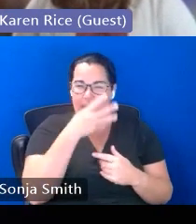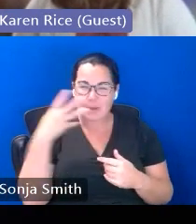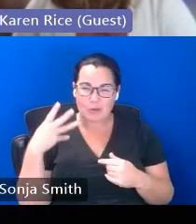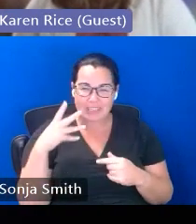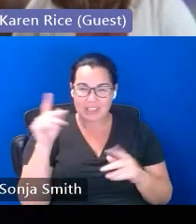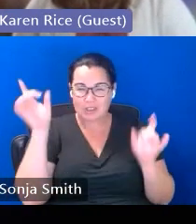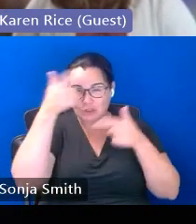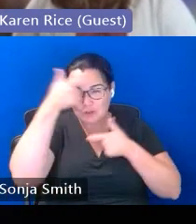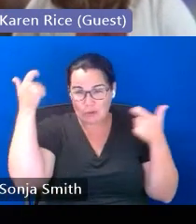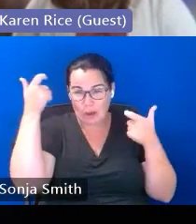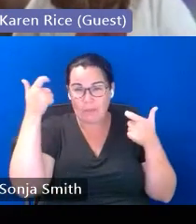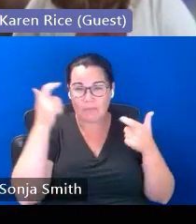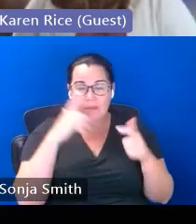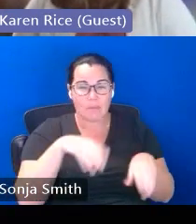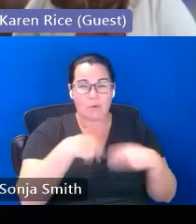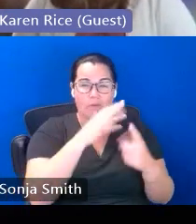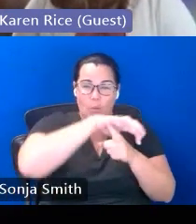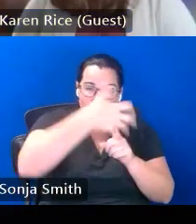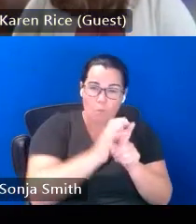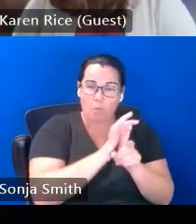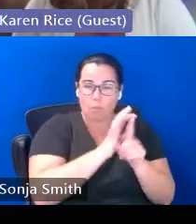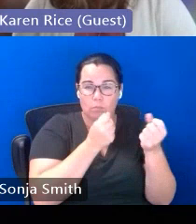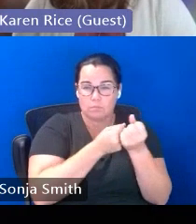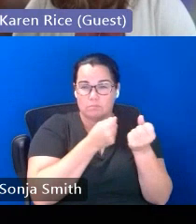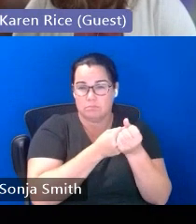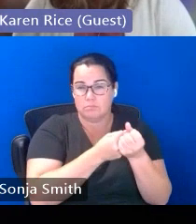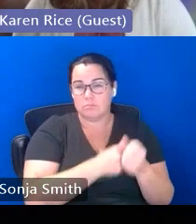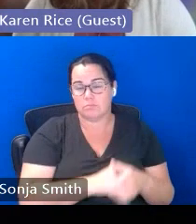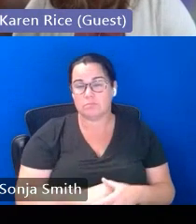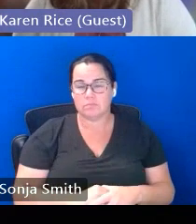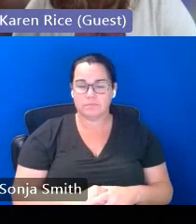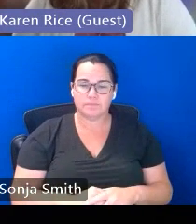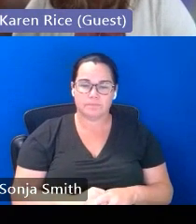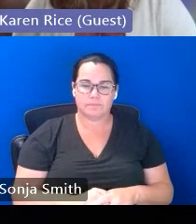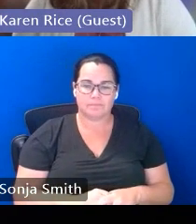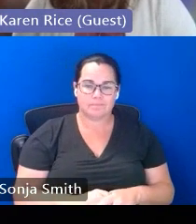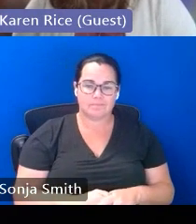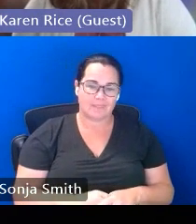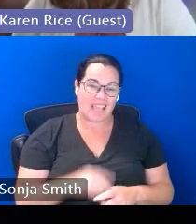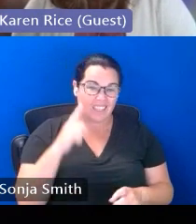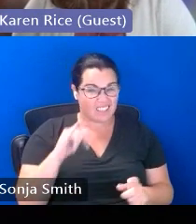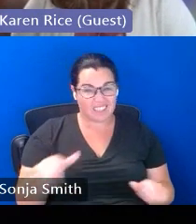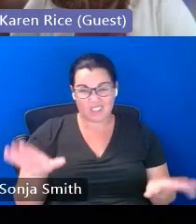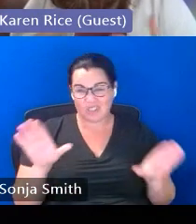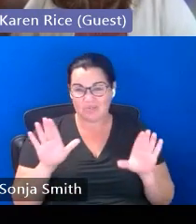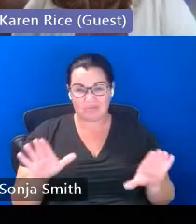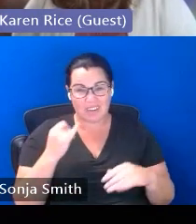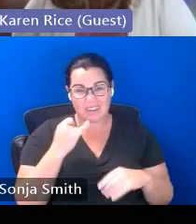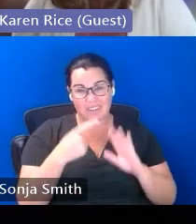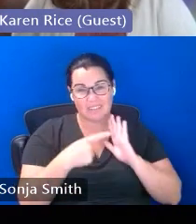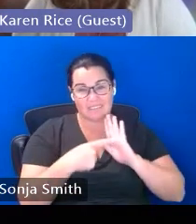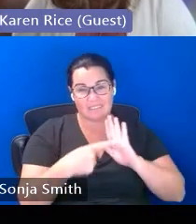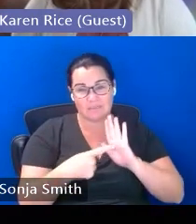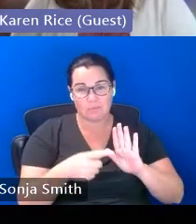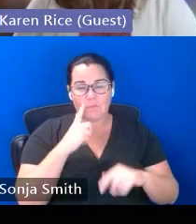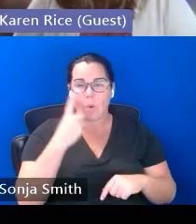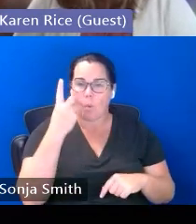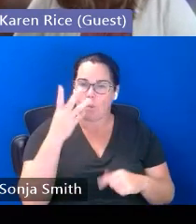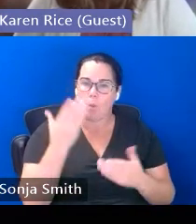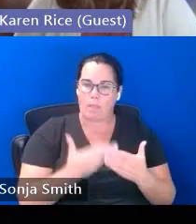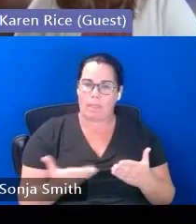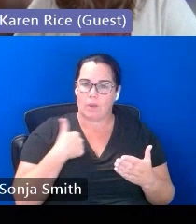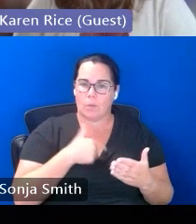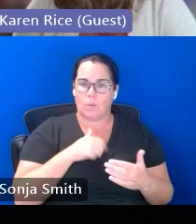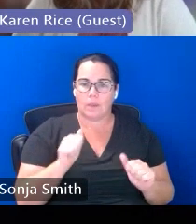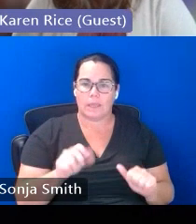service of those counseling supports so i think that's just always a great example of one thing that we can do they did